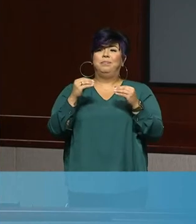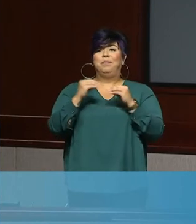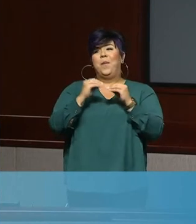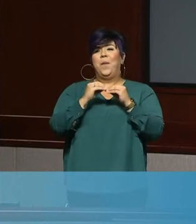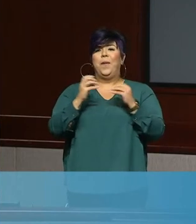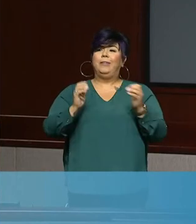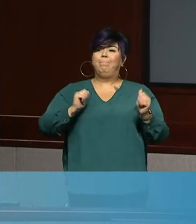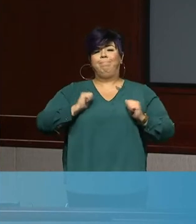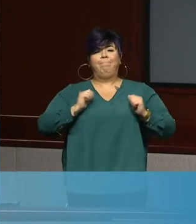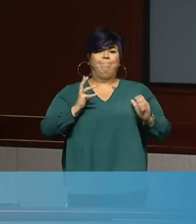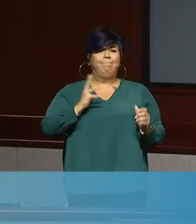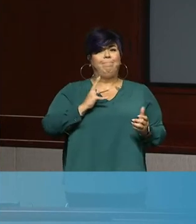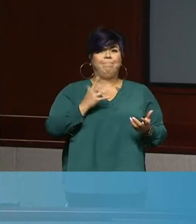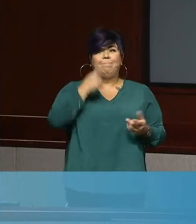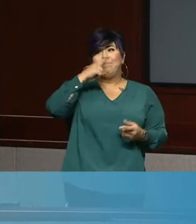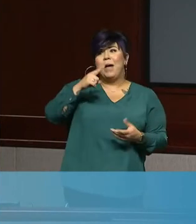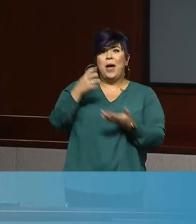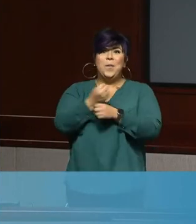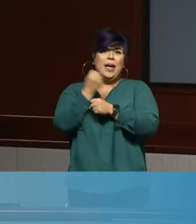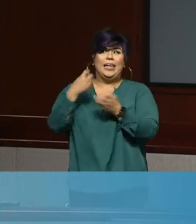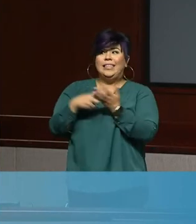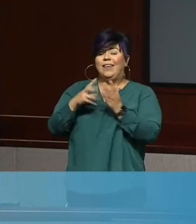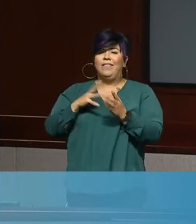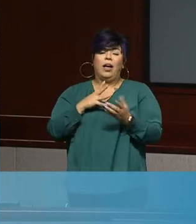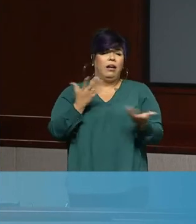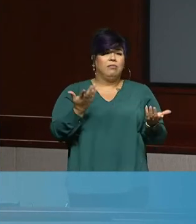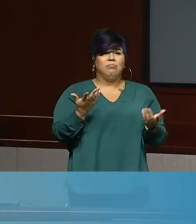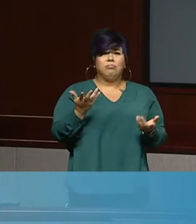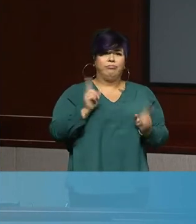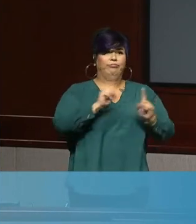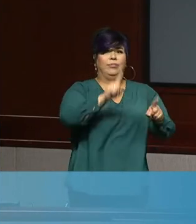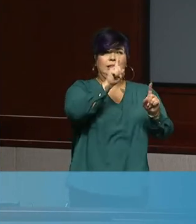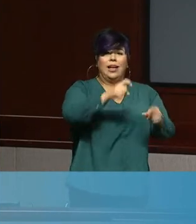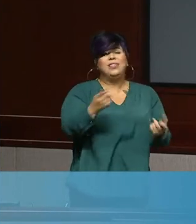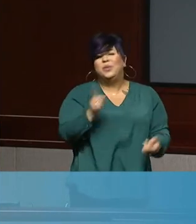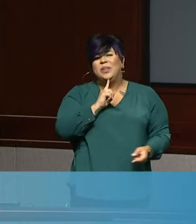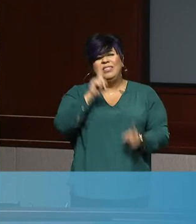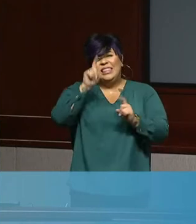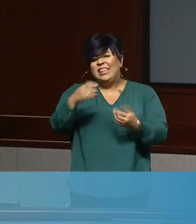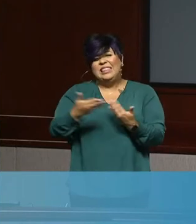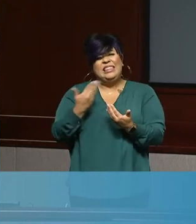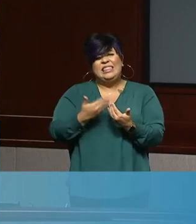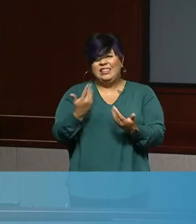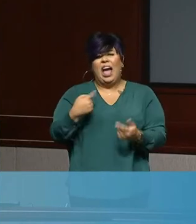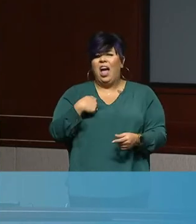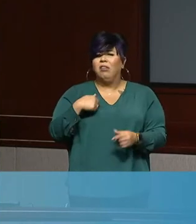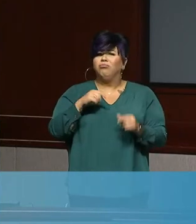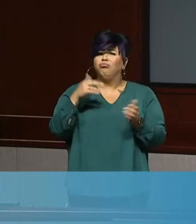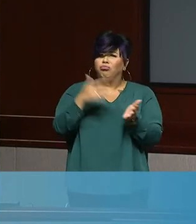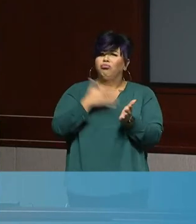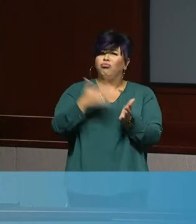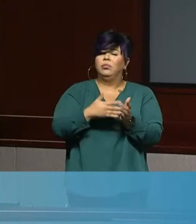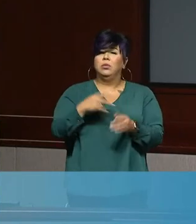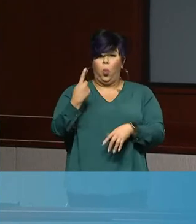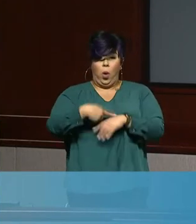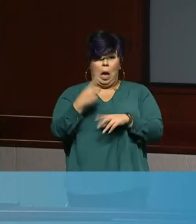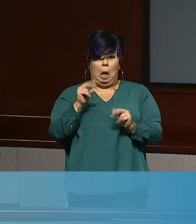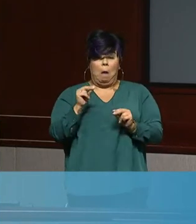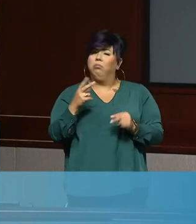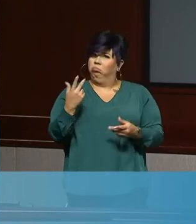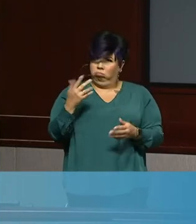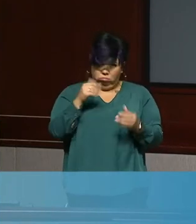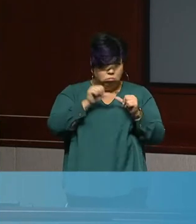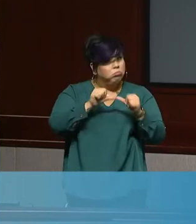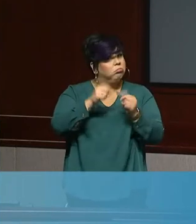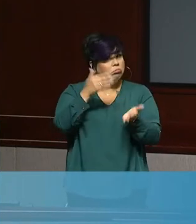and they'll get out there and get tested. It's easy. I've done it. I'll continue to do it, to do whatever we can to